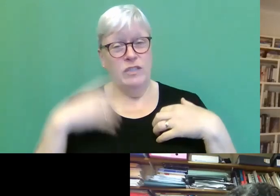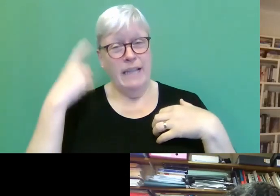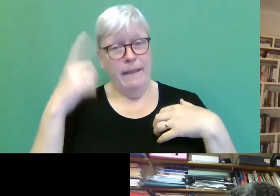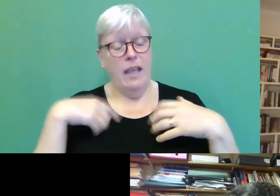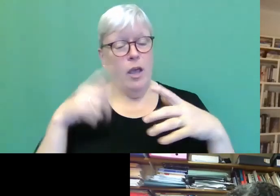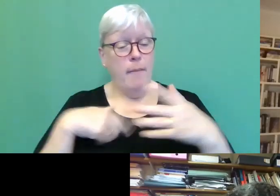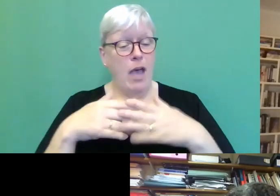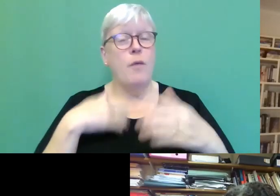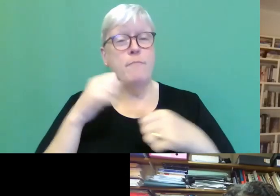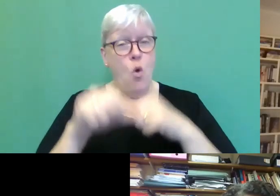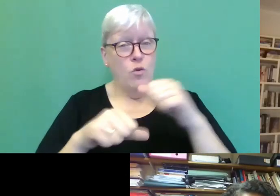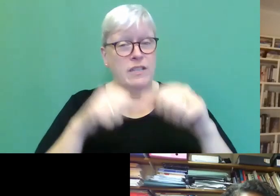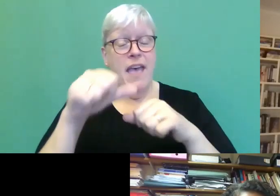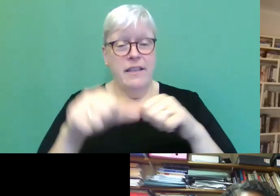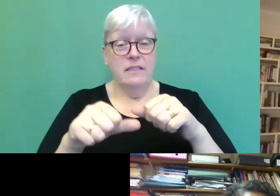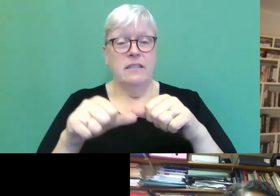it. Um,